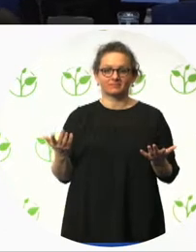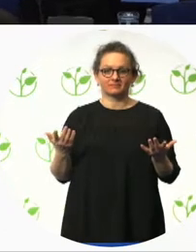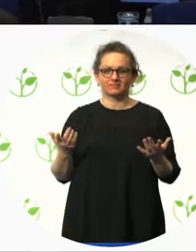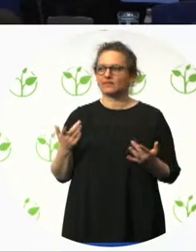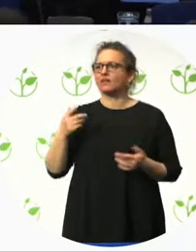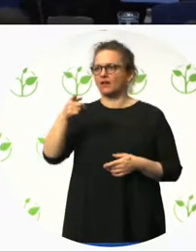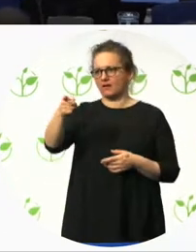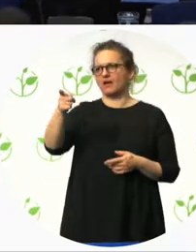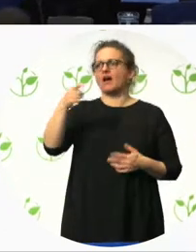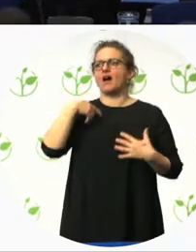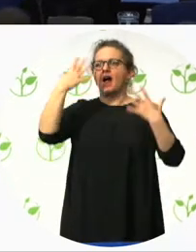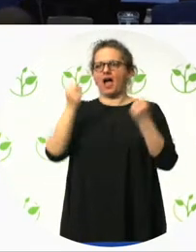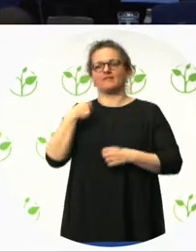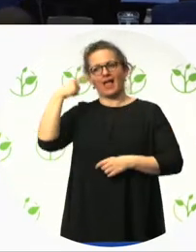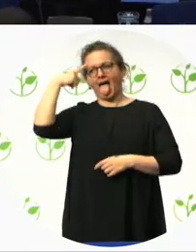What do I win?